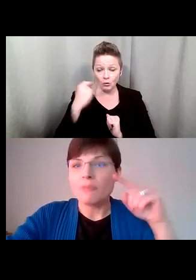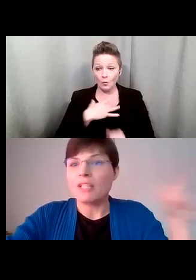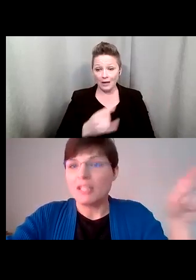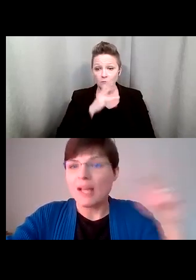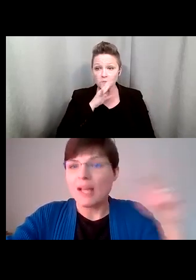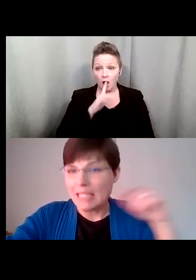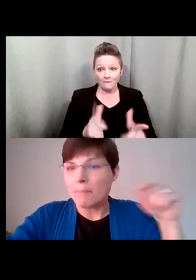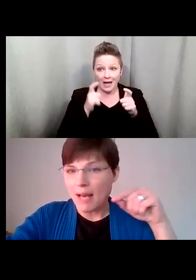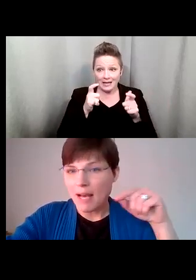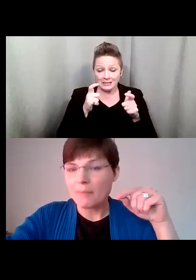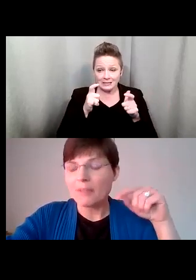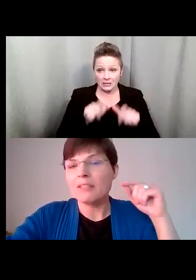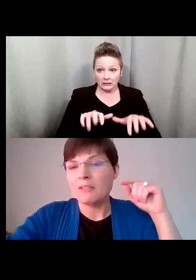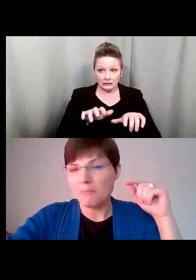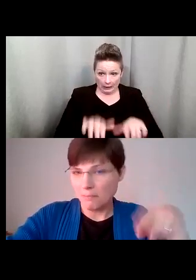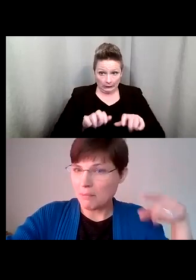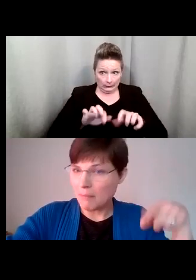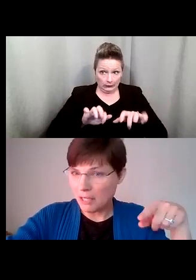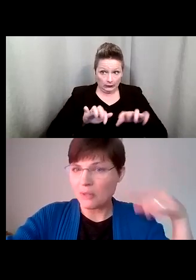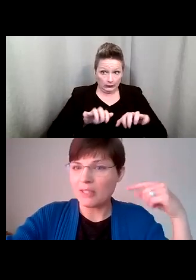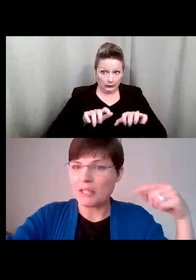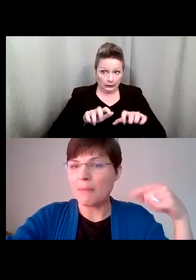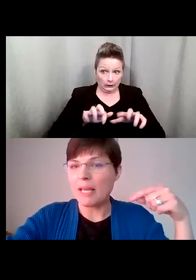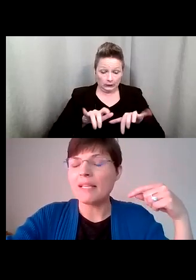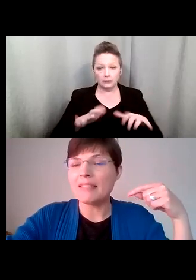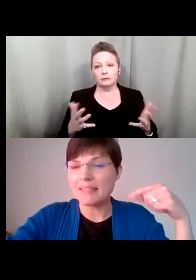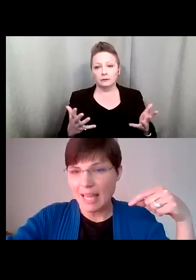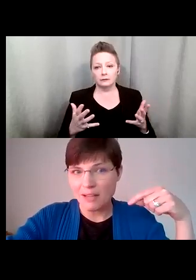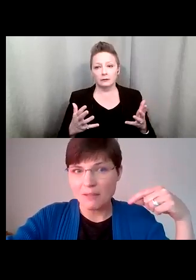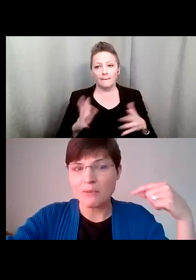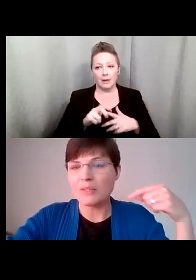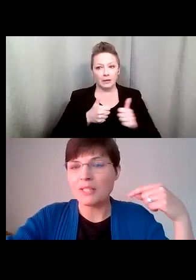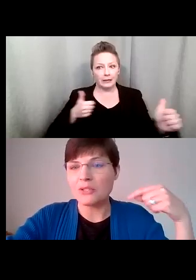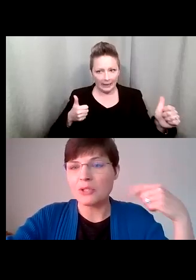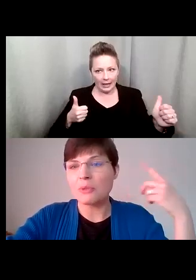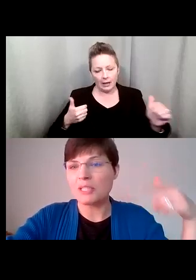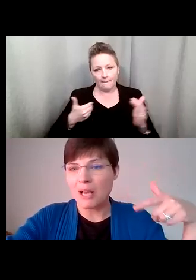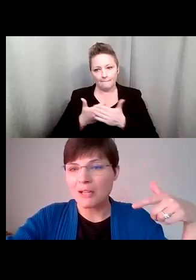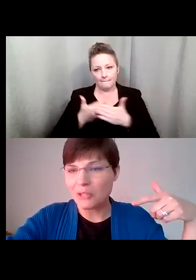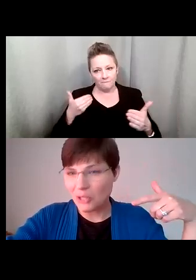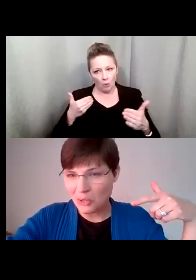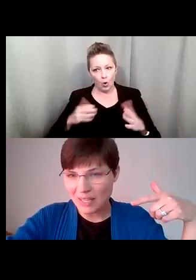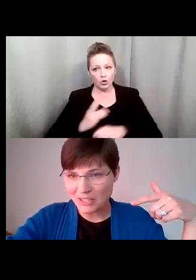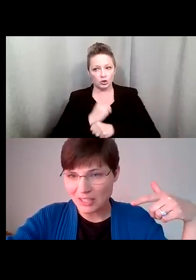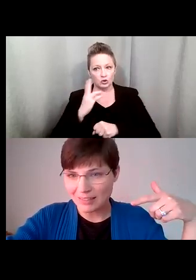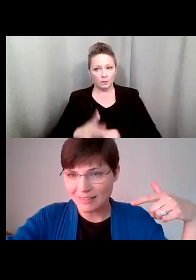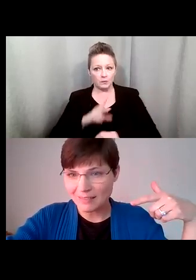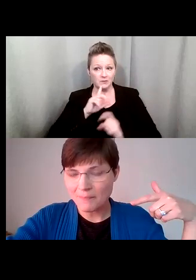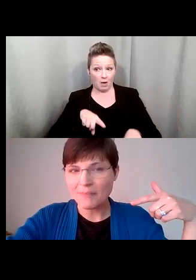the captioning is trying to keep up, be mindful that there may be a delay before the consumer responds to your question.